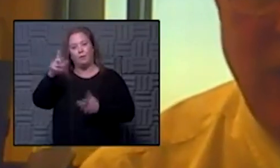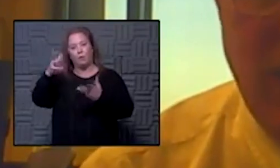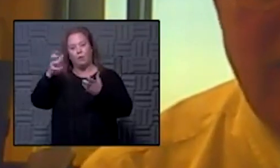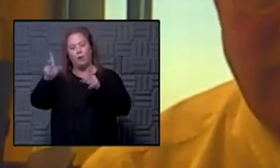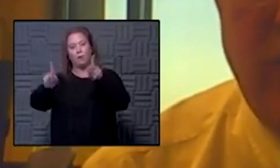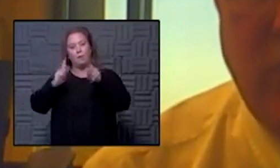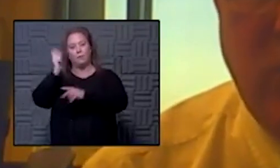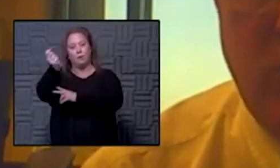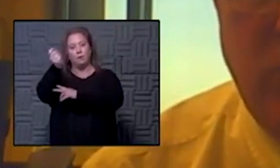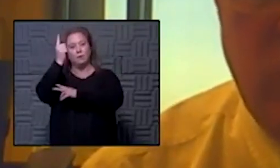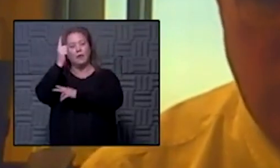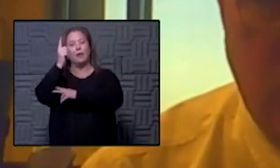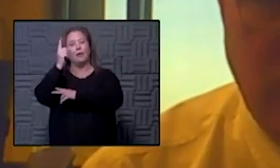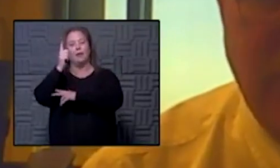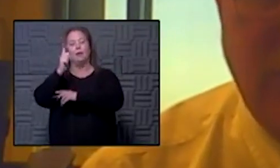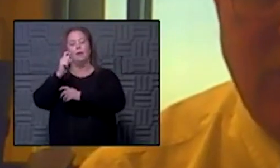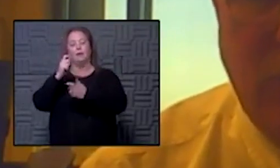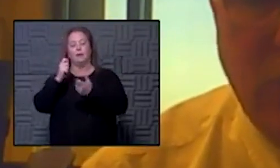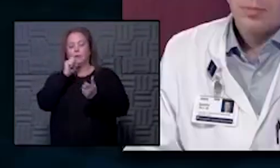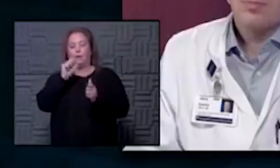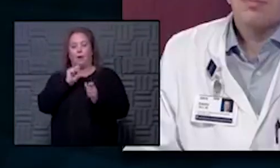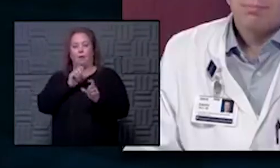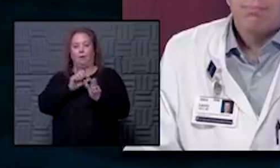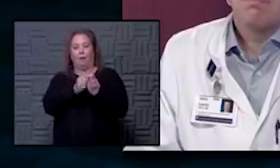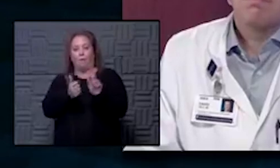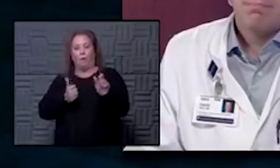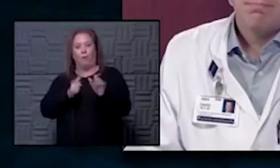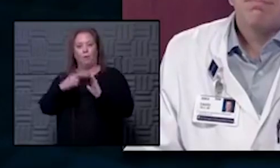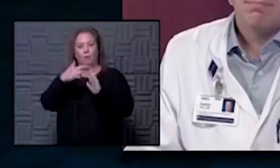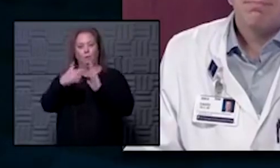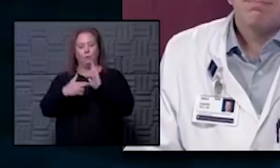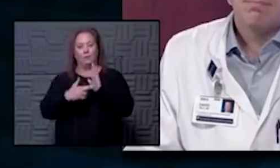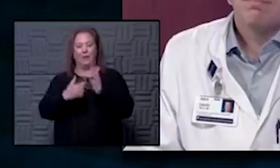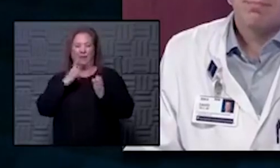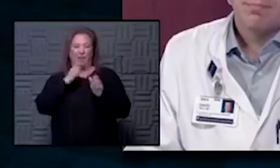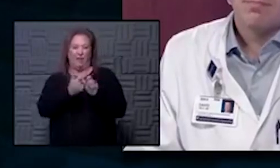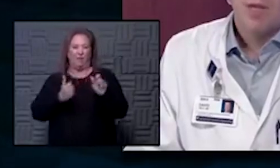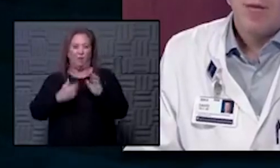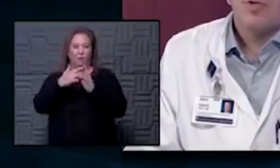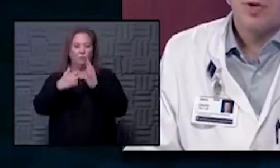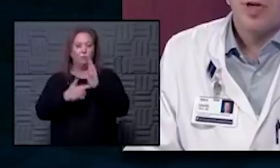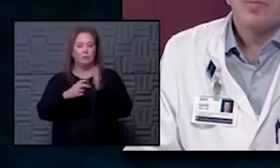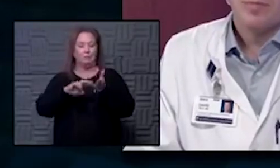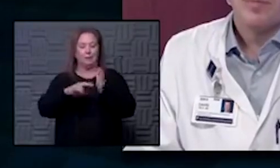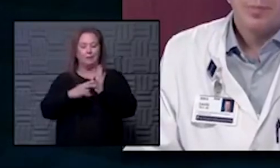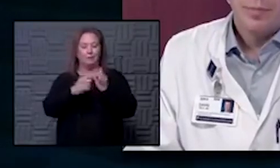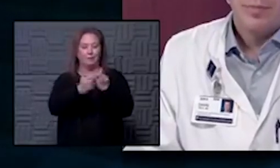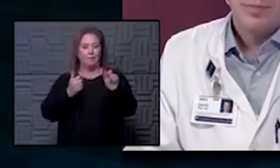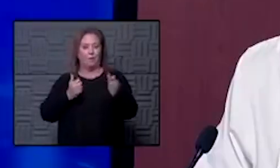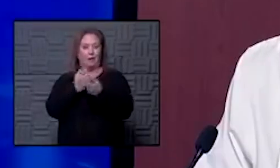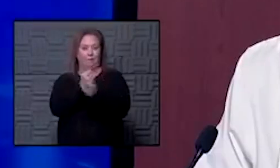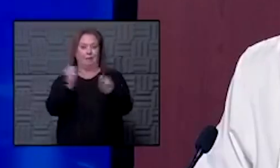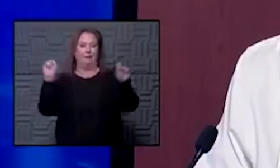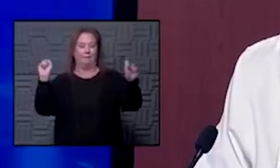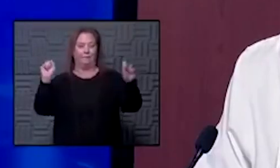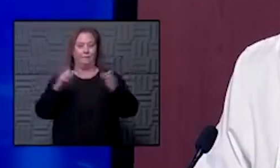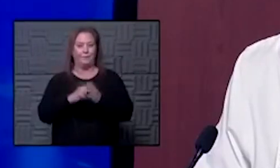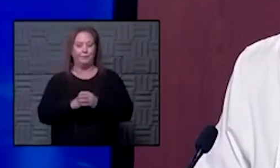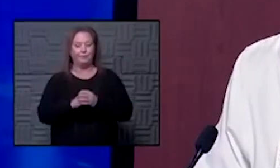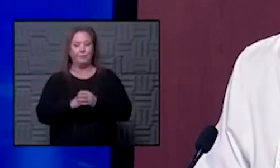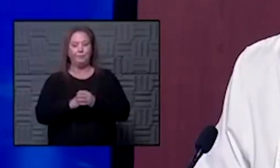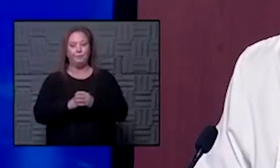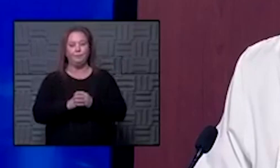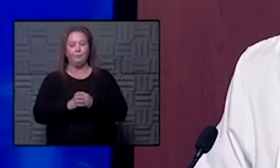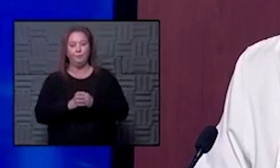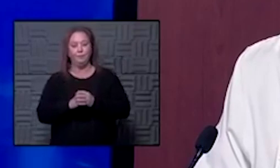principles and not try to skirt the rules because if they're skirting the rules they're really skirting the principles absolutely okay last call for